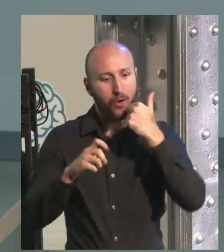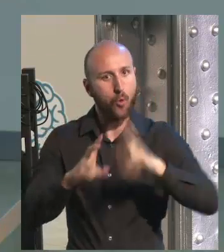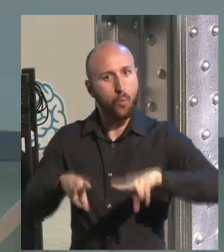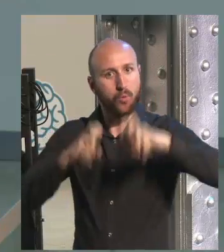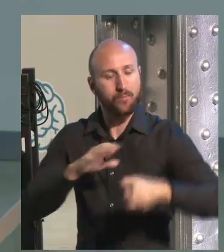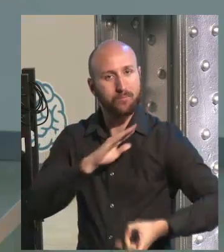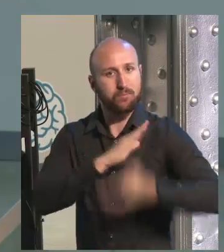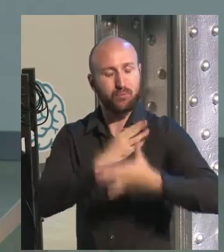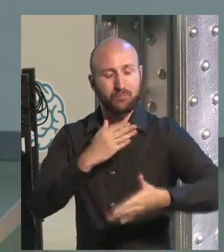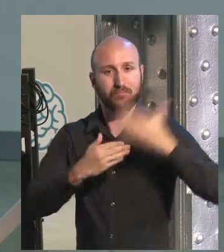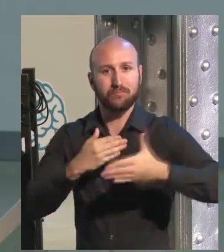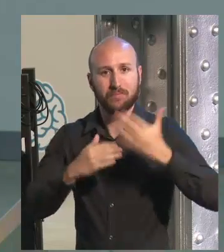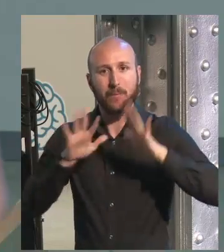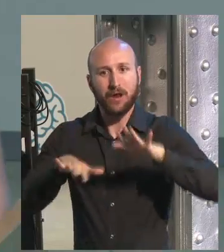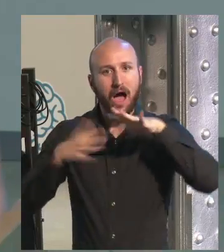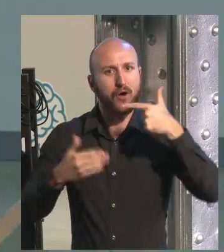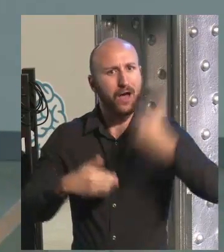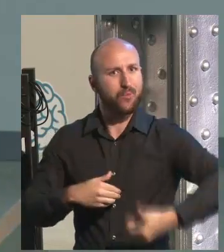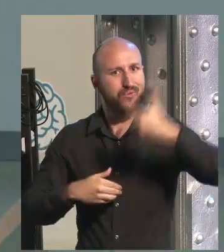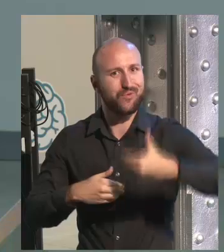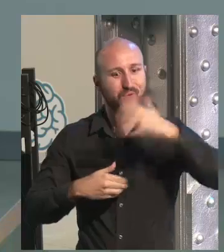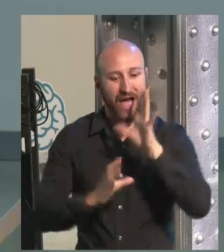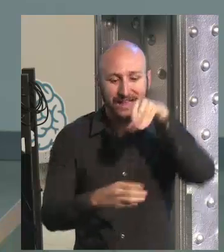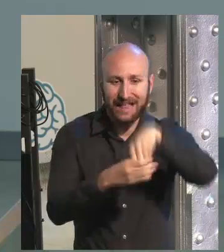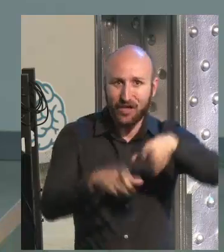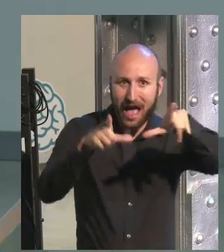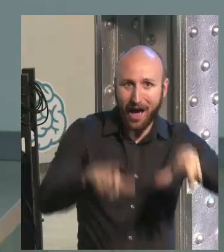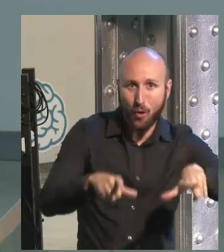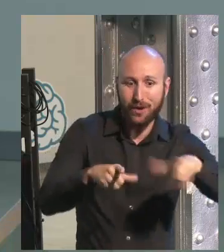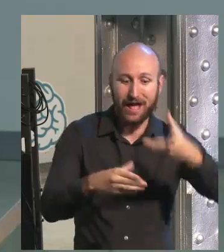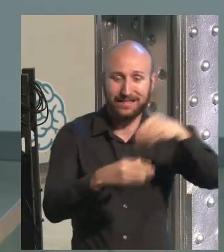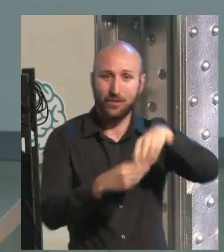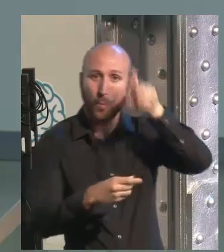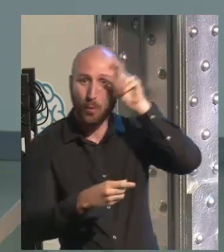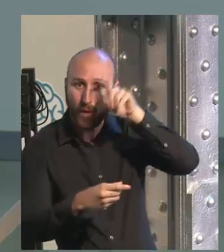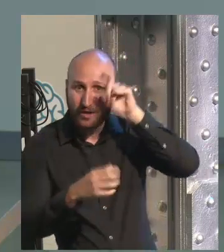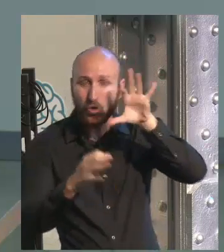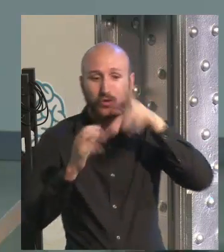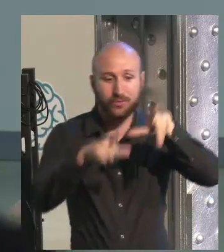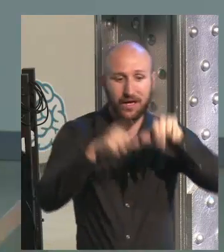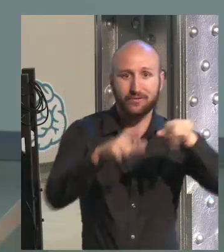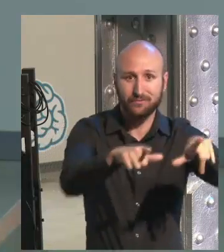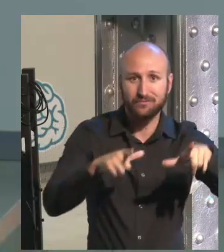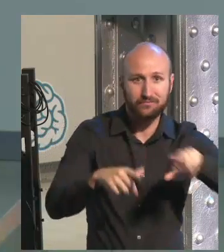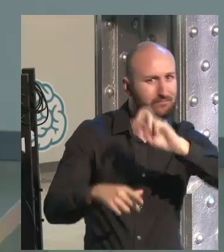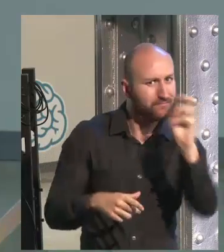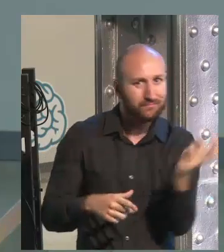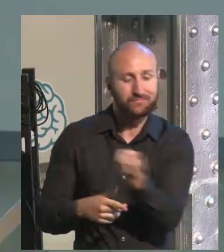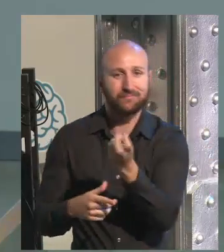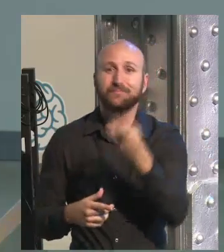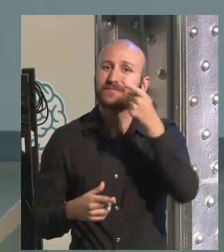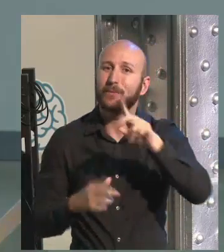neurotician. And it's a quite modern concept that is becoming more and more